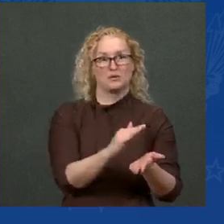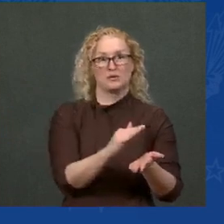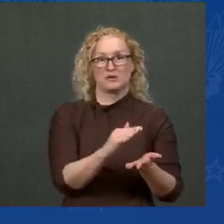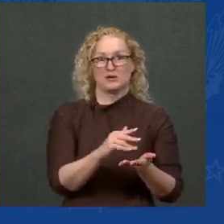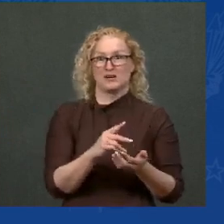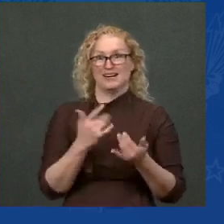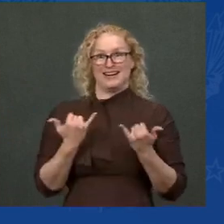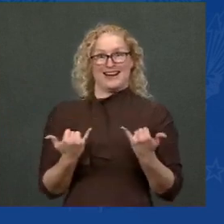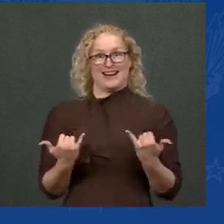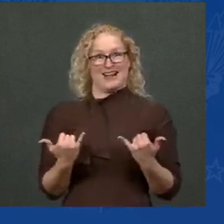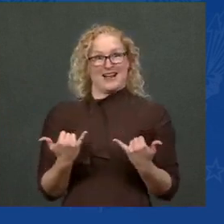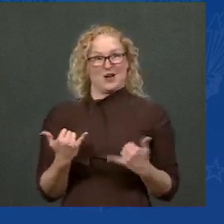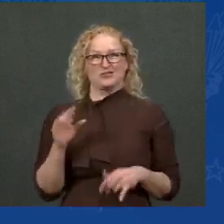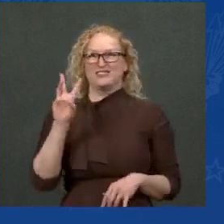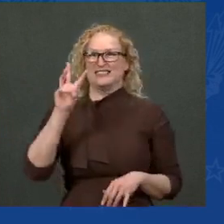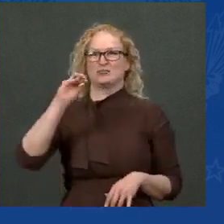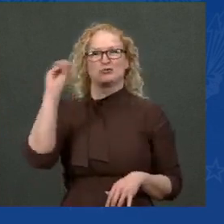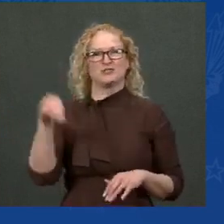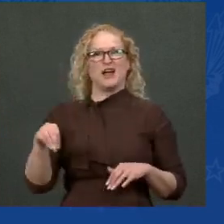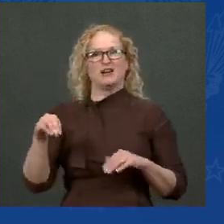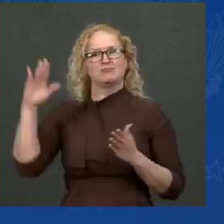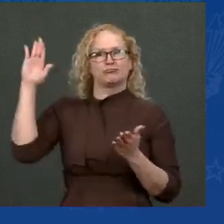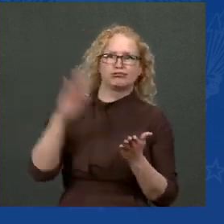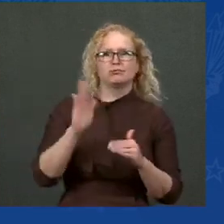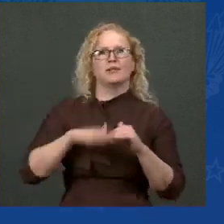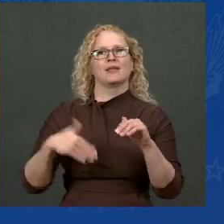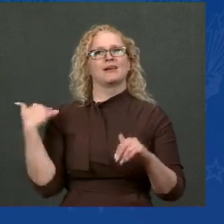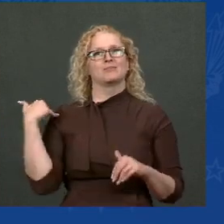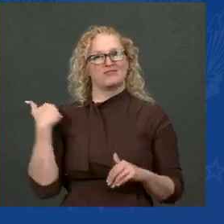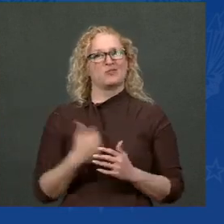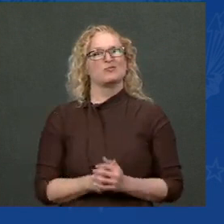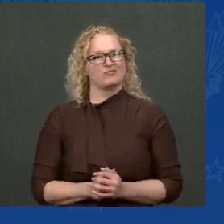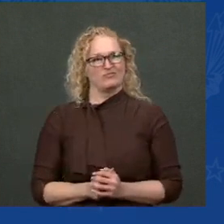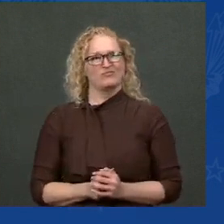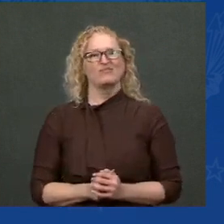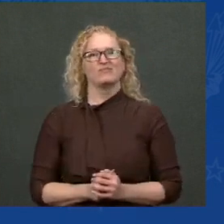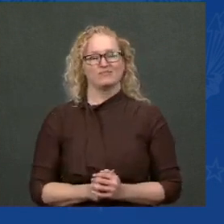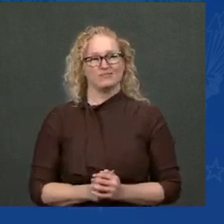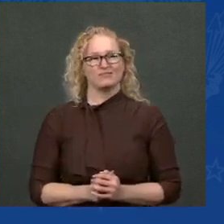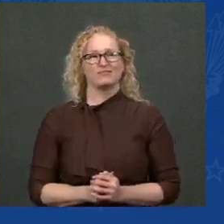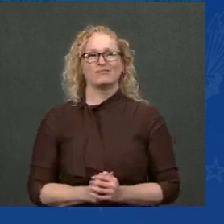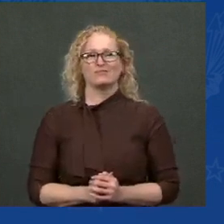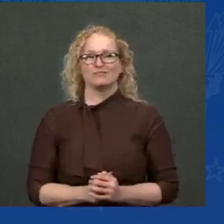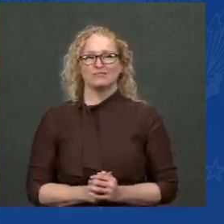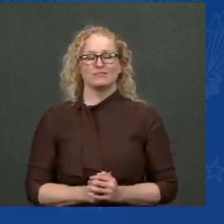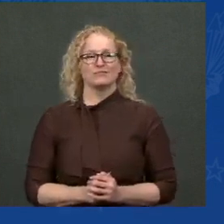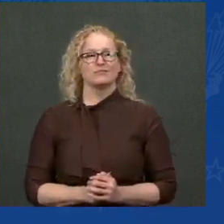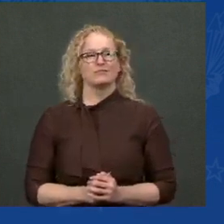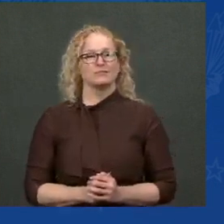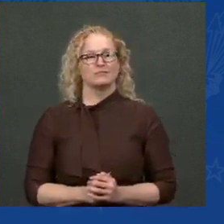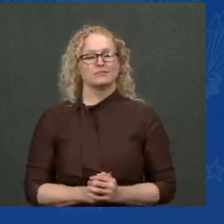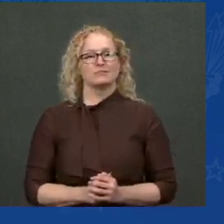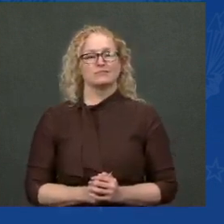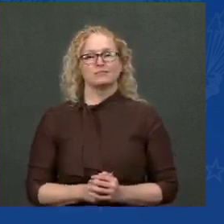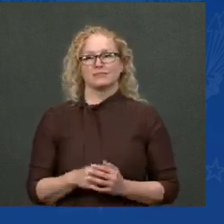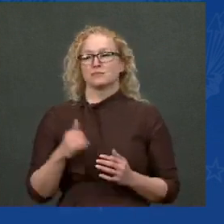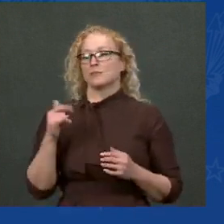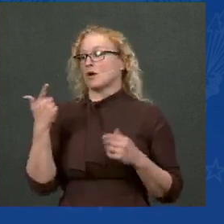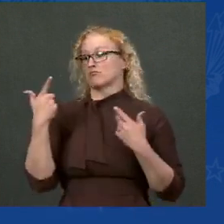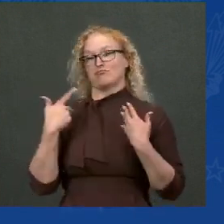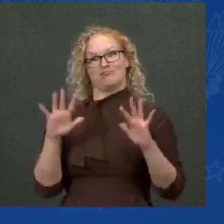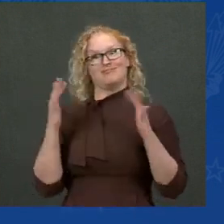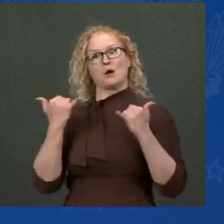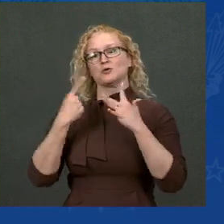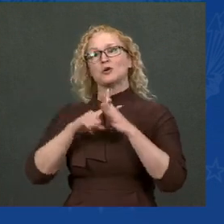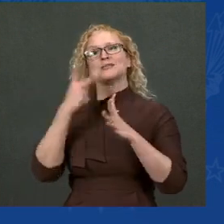since the pandemic started. And people continue to move from unemployment roles to work. Unemployment has decreased this year by